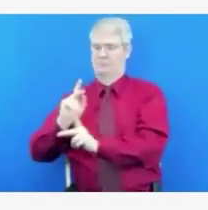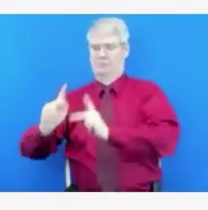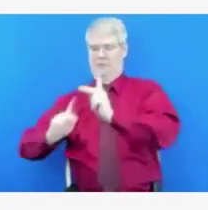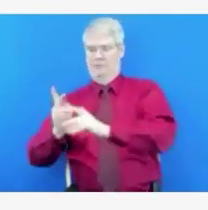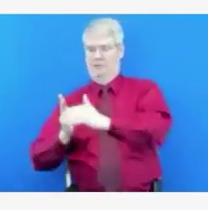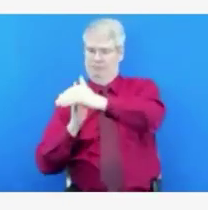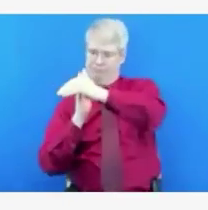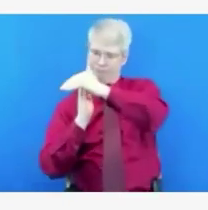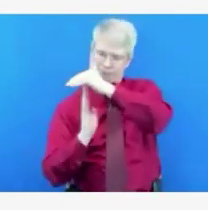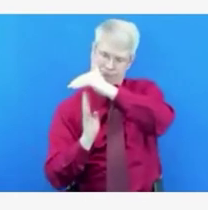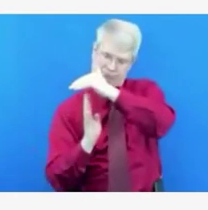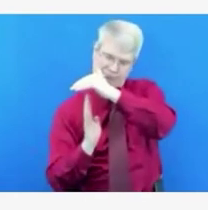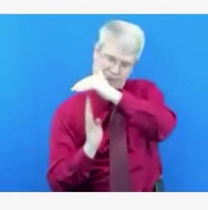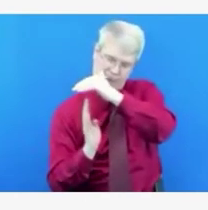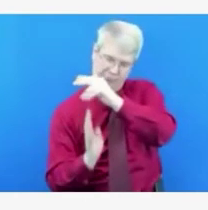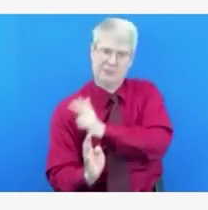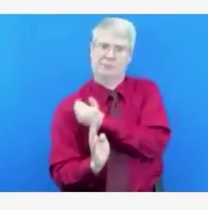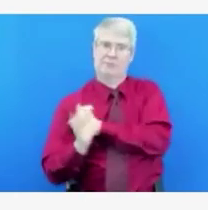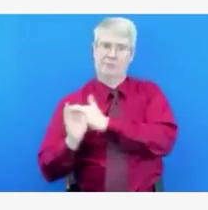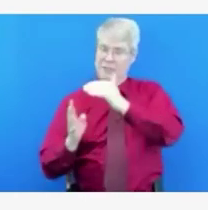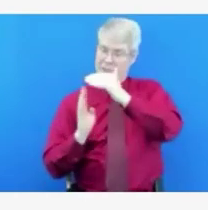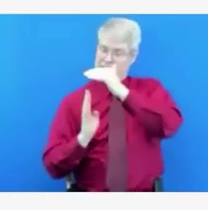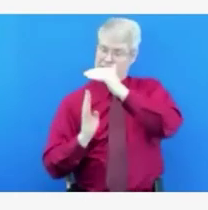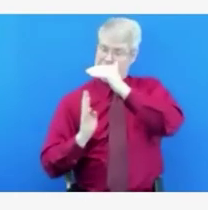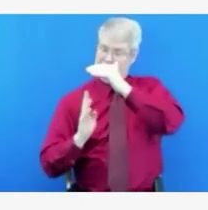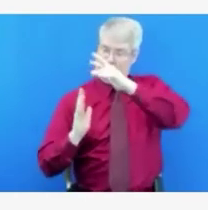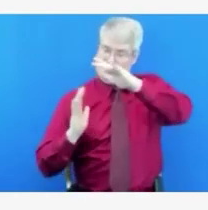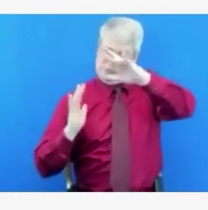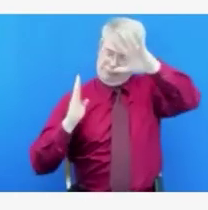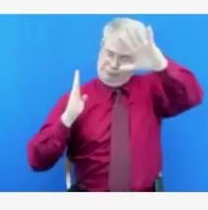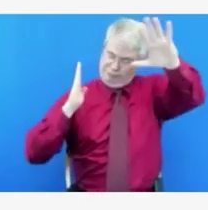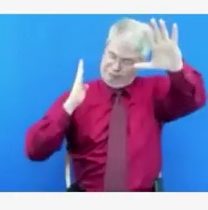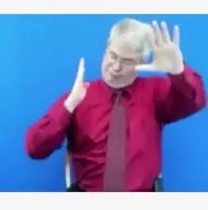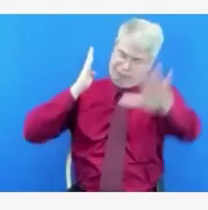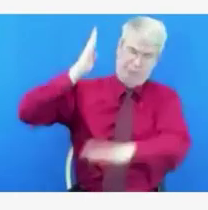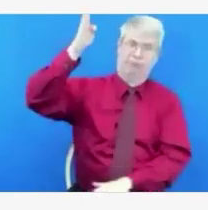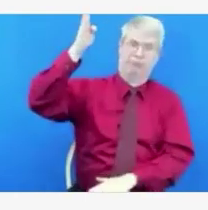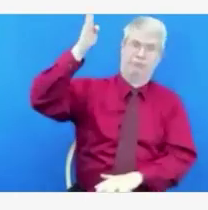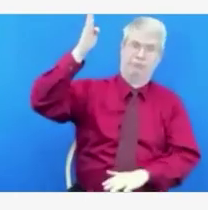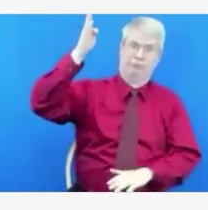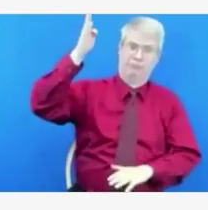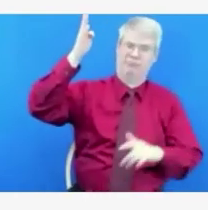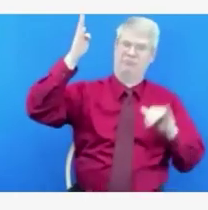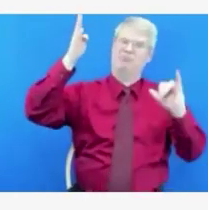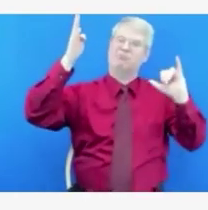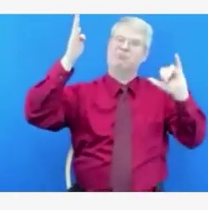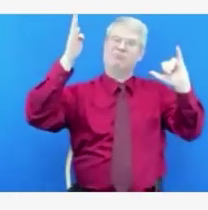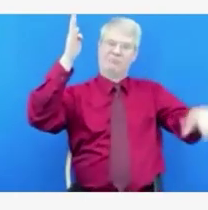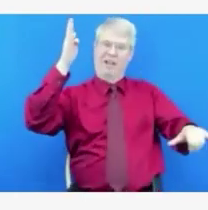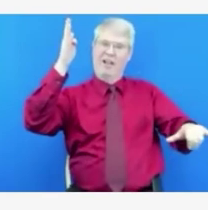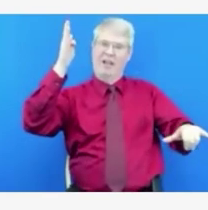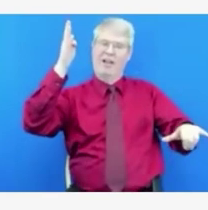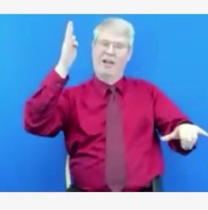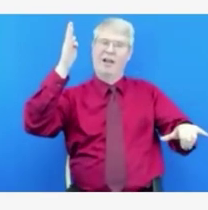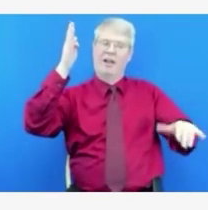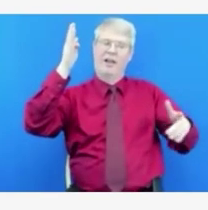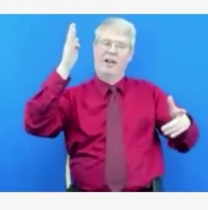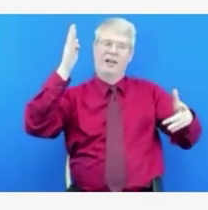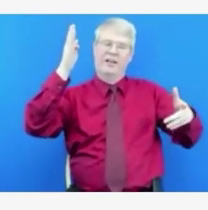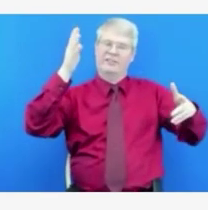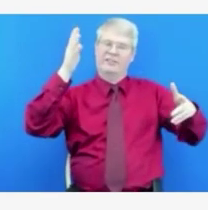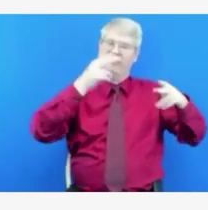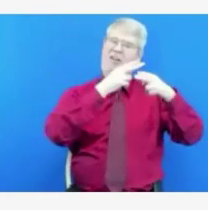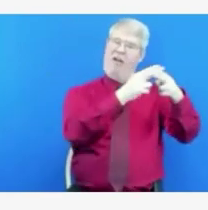when those things come back into balance. And as you heard Dr. Nemerson talk at the beginning that we still have a large number of patients coming in,